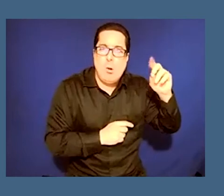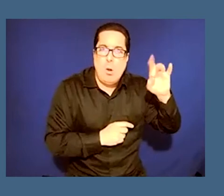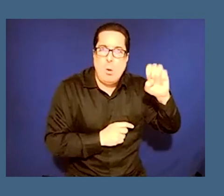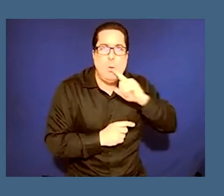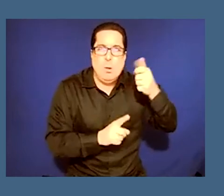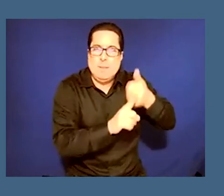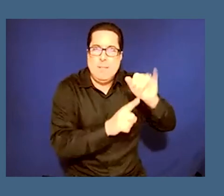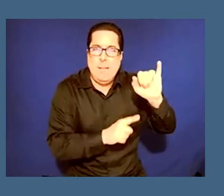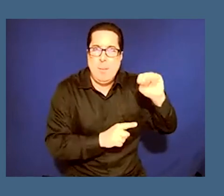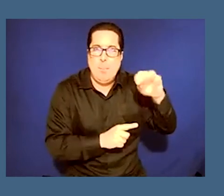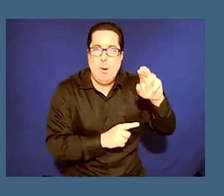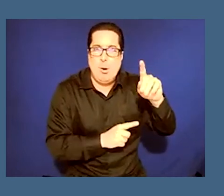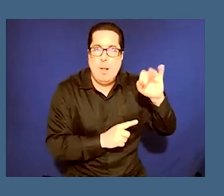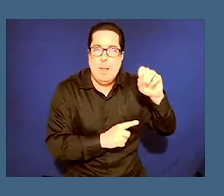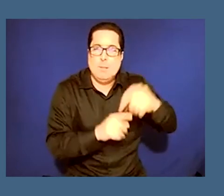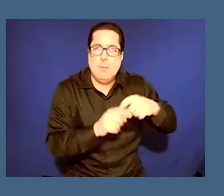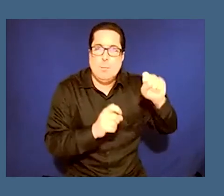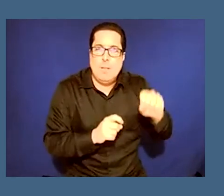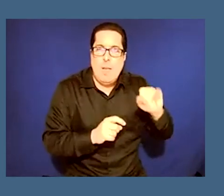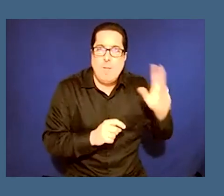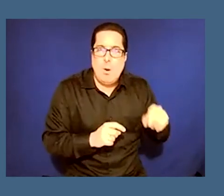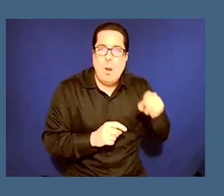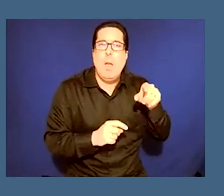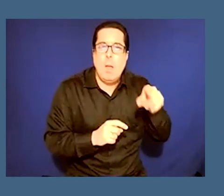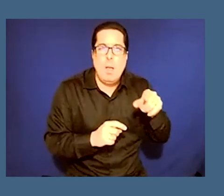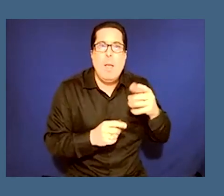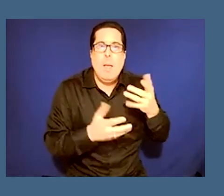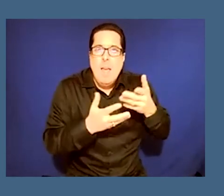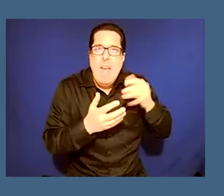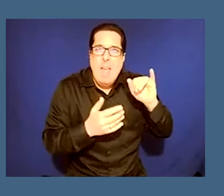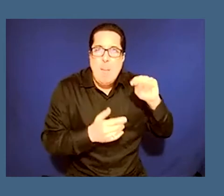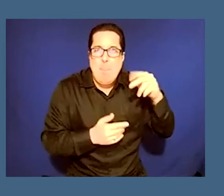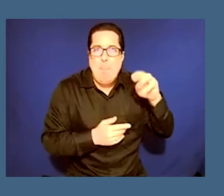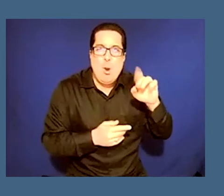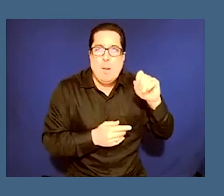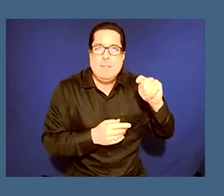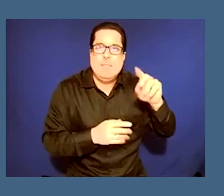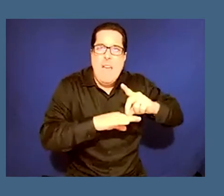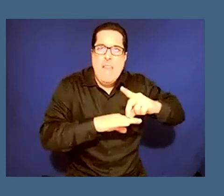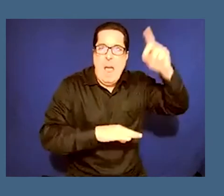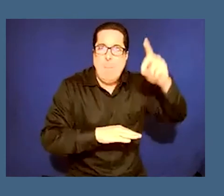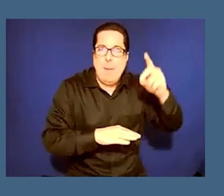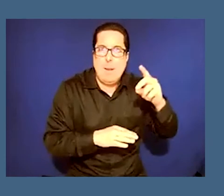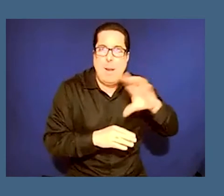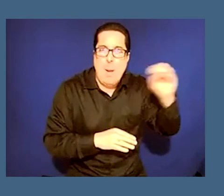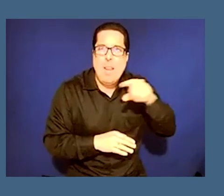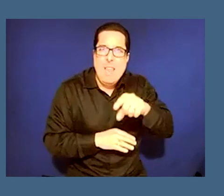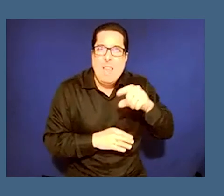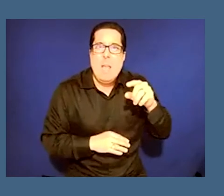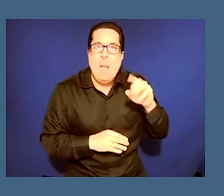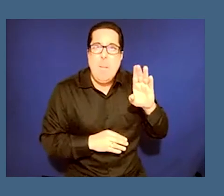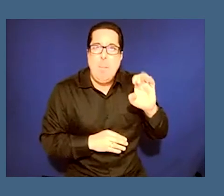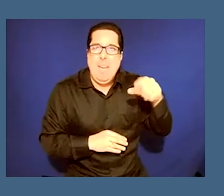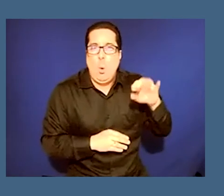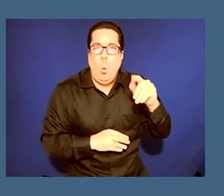southern africa uh he is the founder of the debier's diamond company um and he actually bequeathed the land that the university of cape